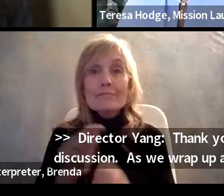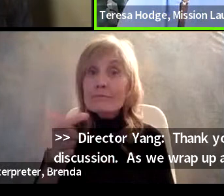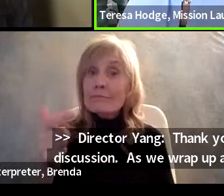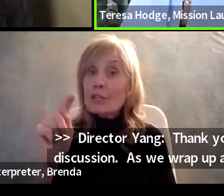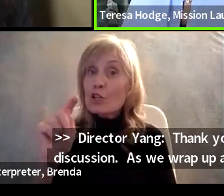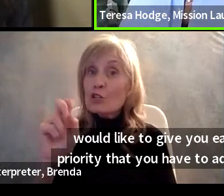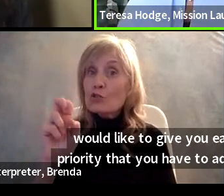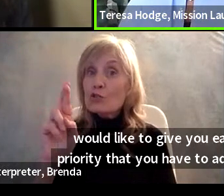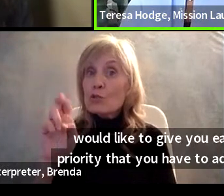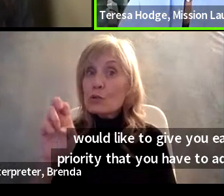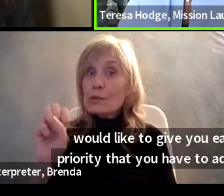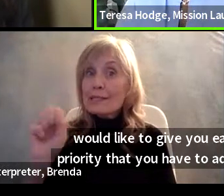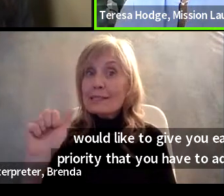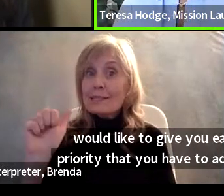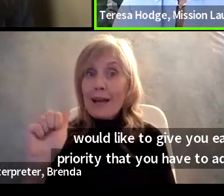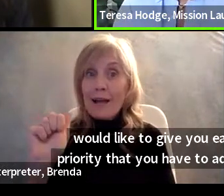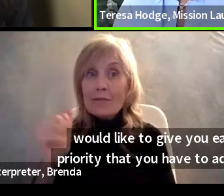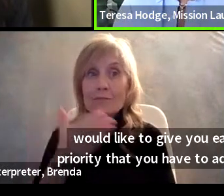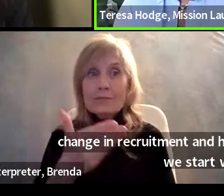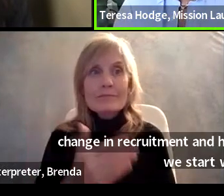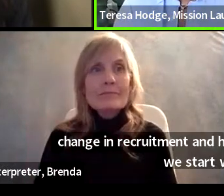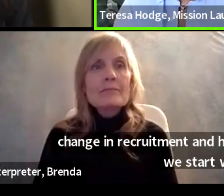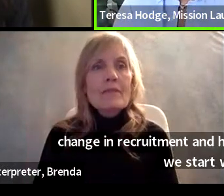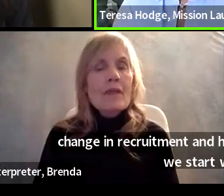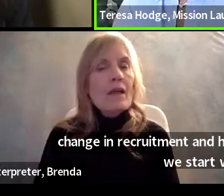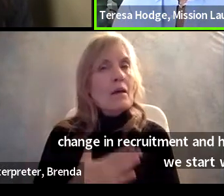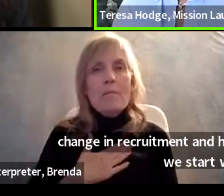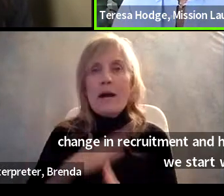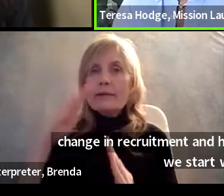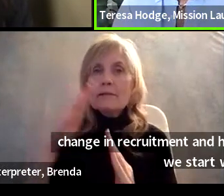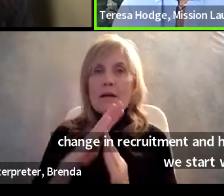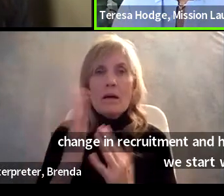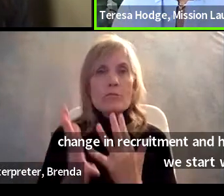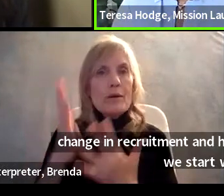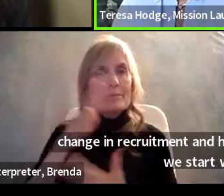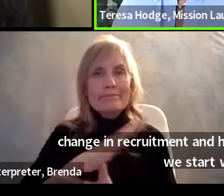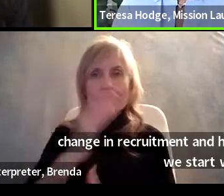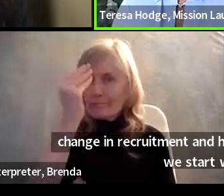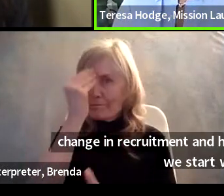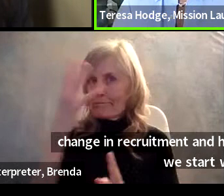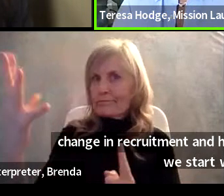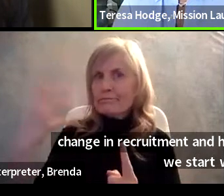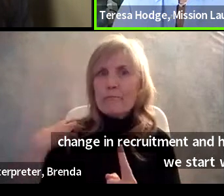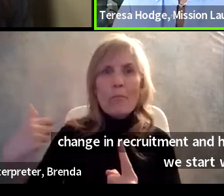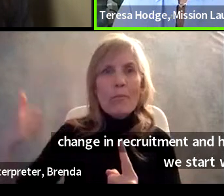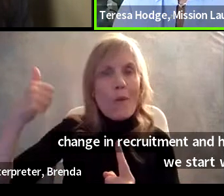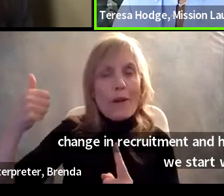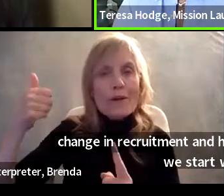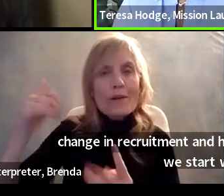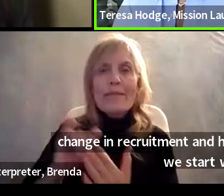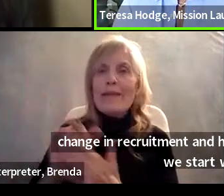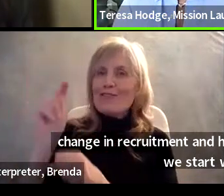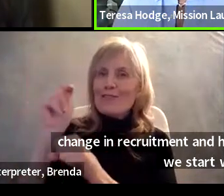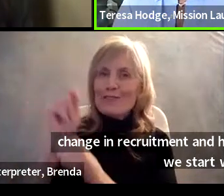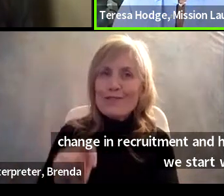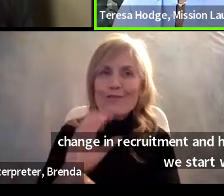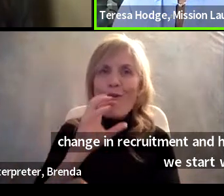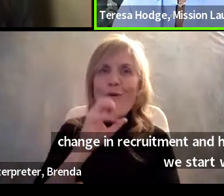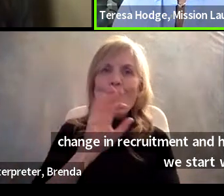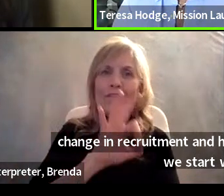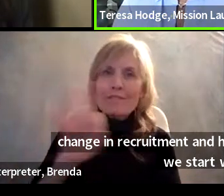So for me, it's, my type of priority is letting employers know that the traditional old